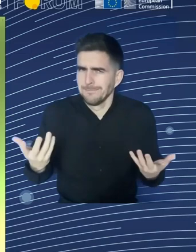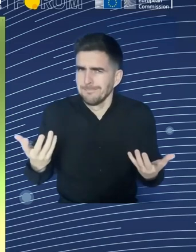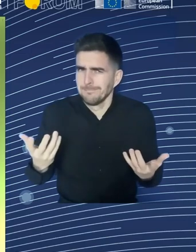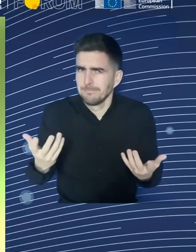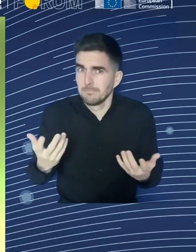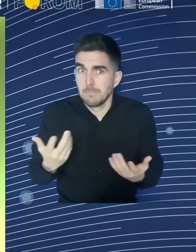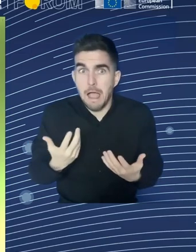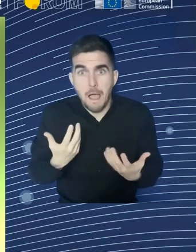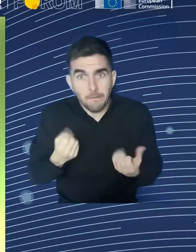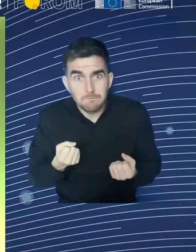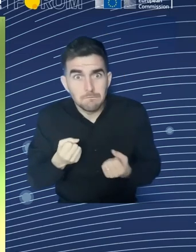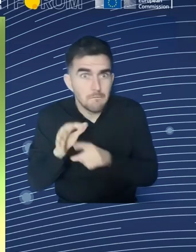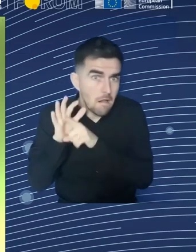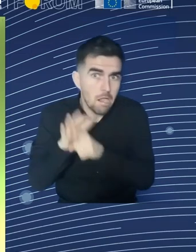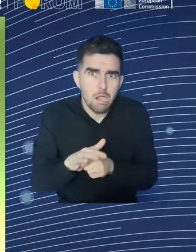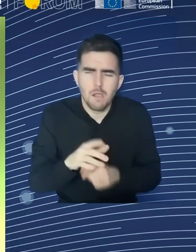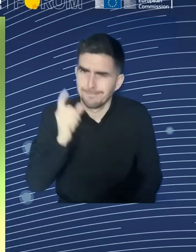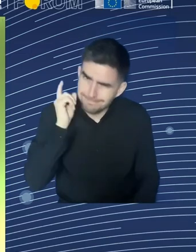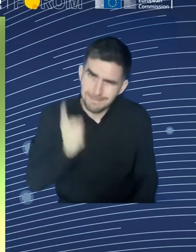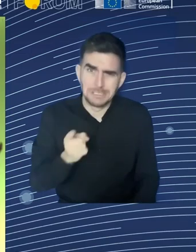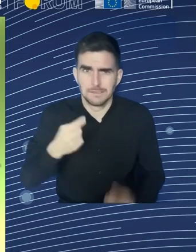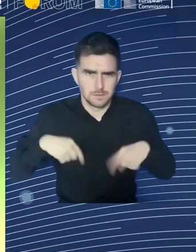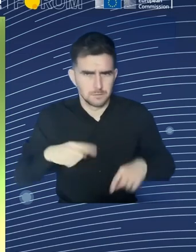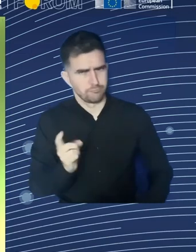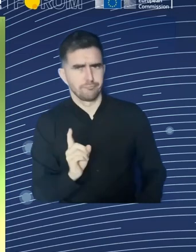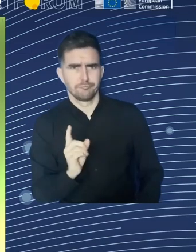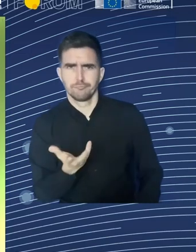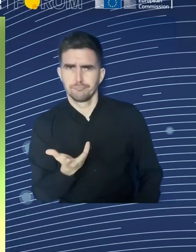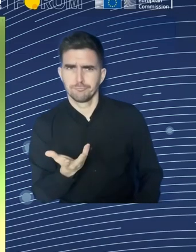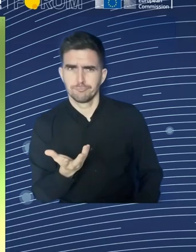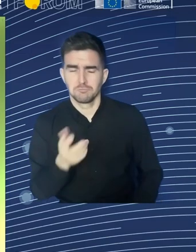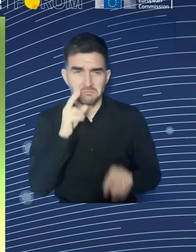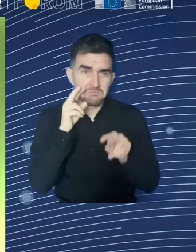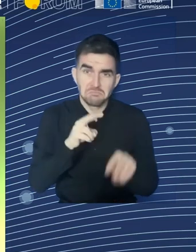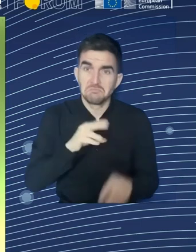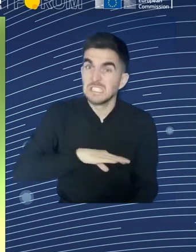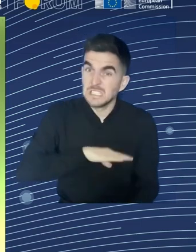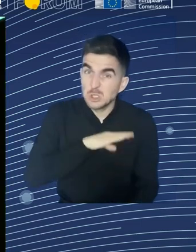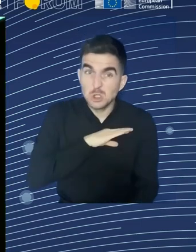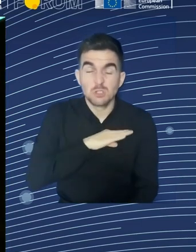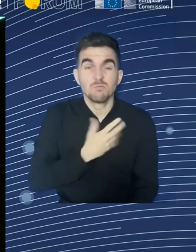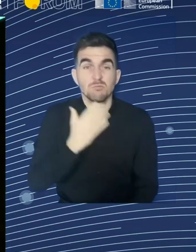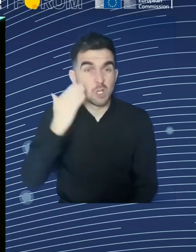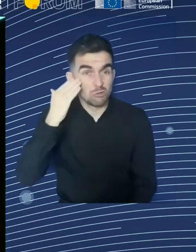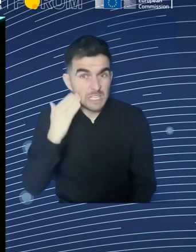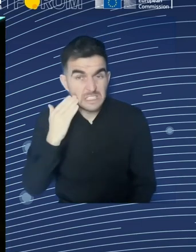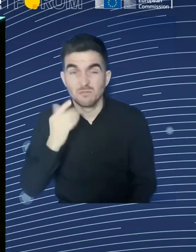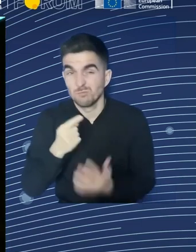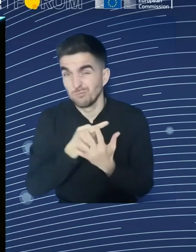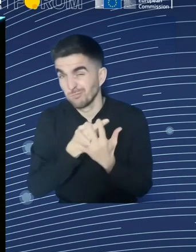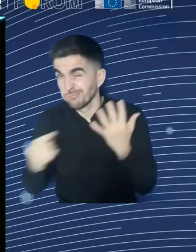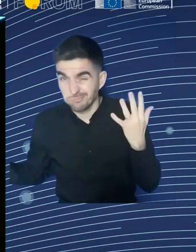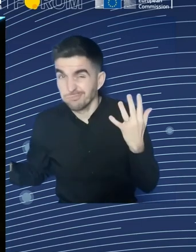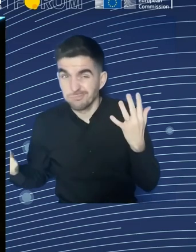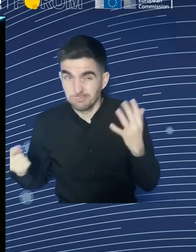I'm going to ask you that question as well, that someone has asked. Obviously, we've mentioned the discrimination based on care responsibilities and gender.